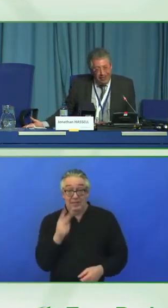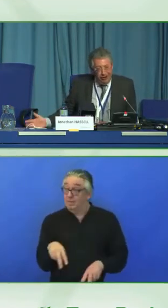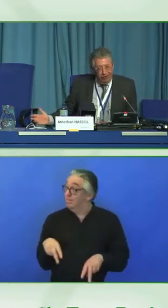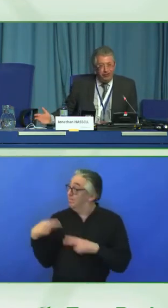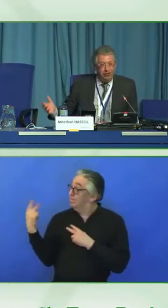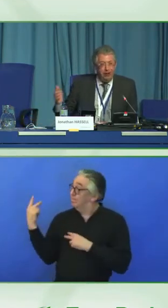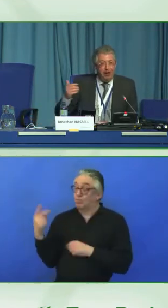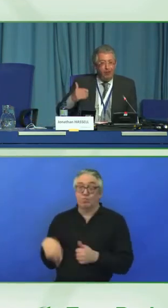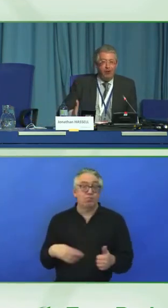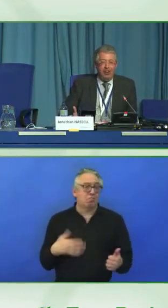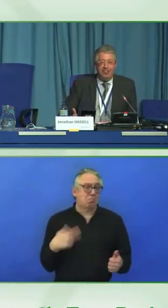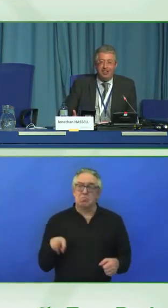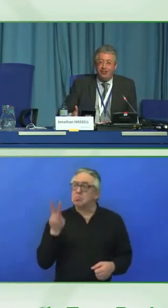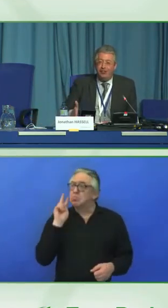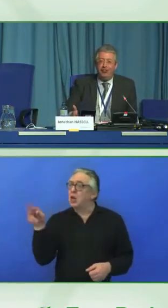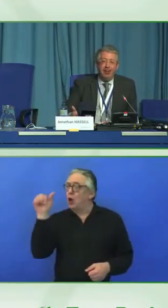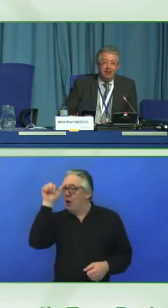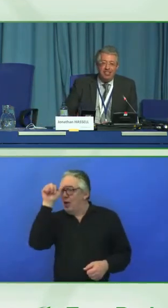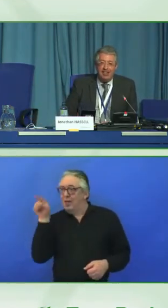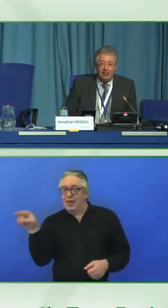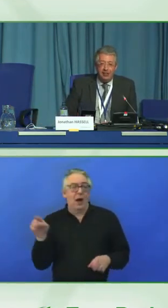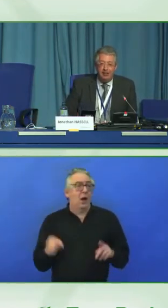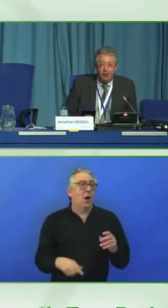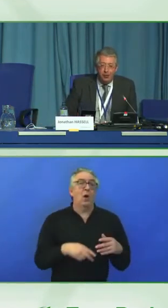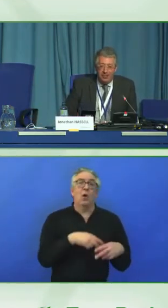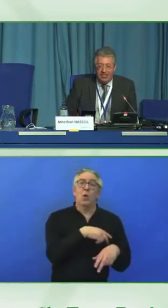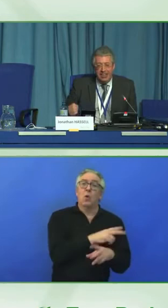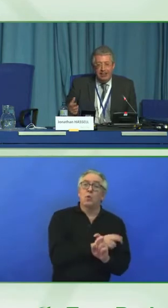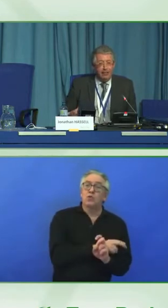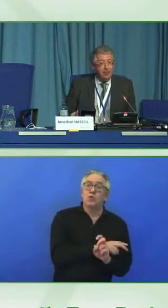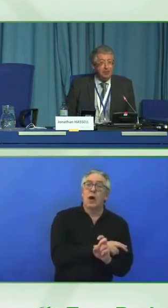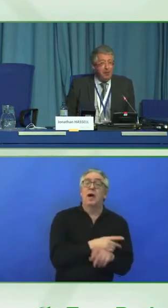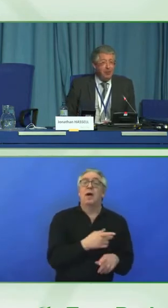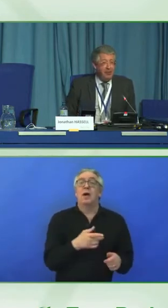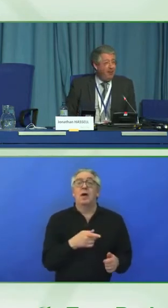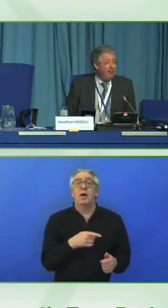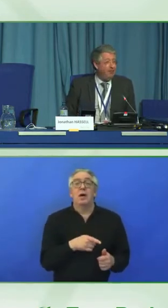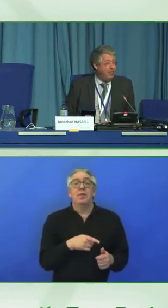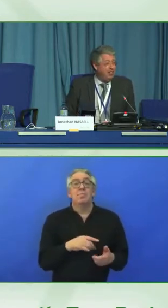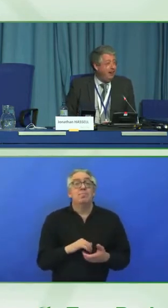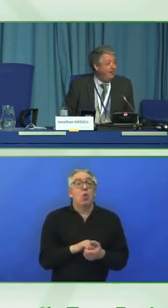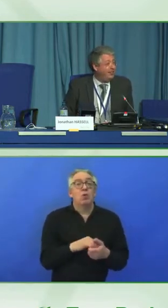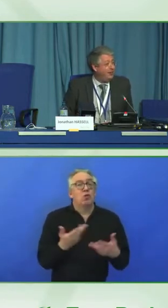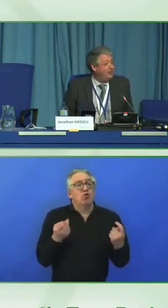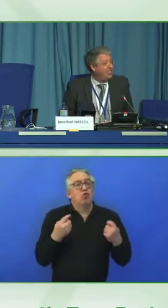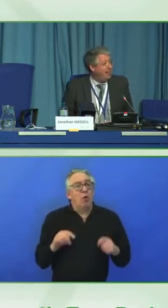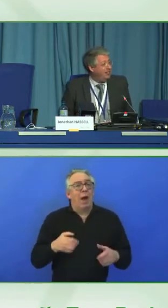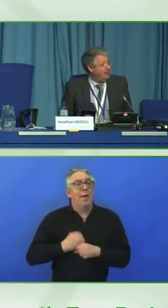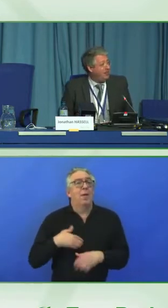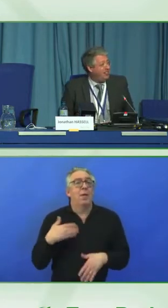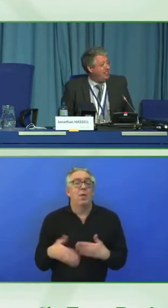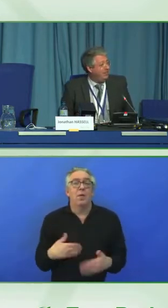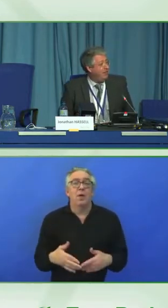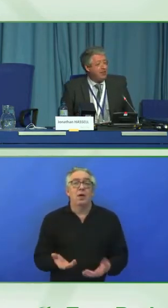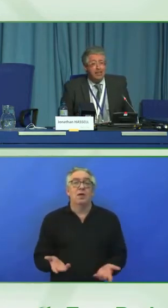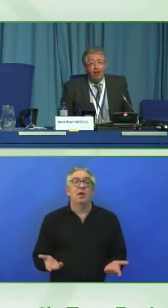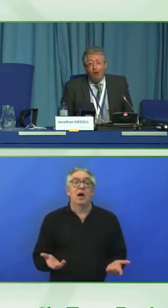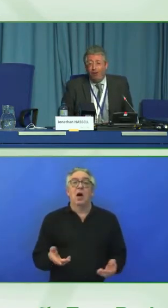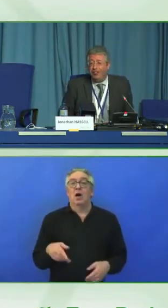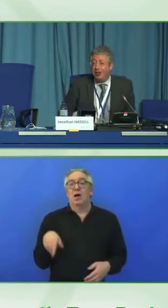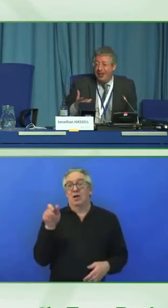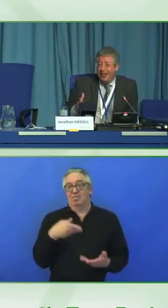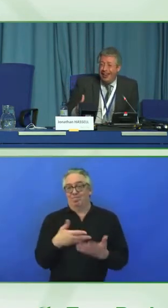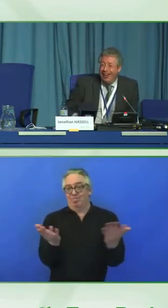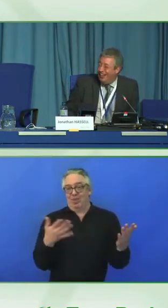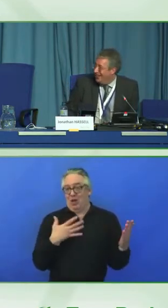in Austria, about organizations trying to take this forwards. That's because people don't like reading ISO standards because they're very